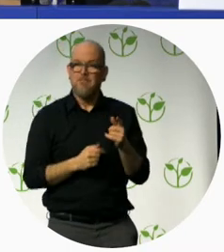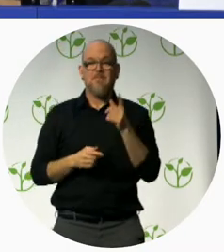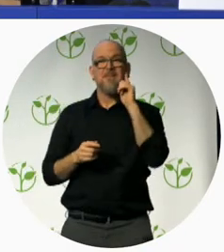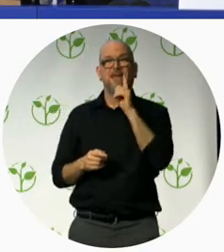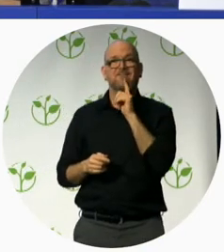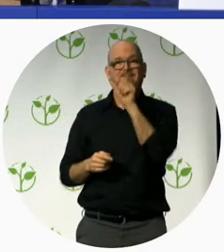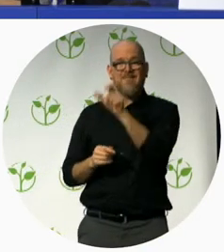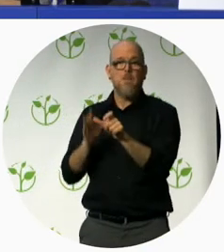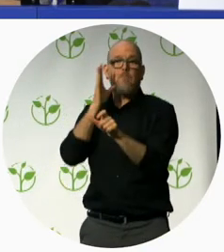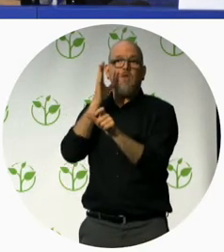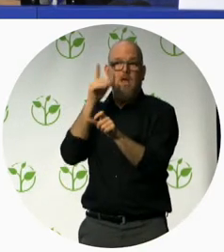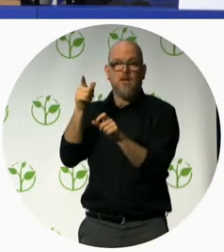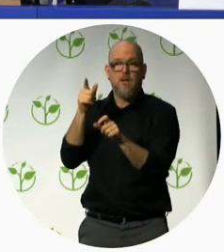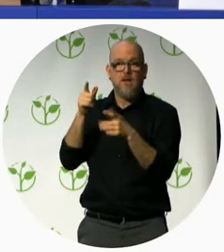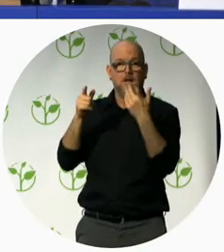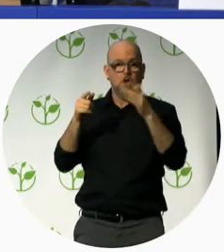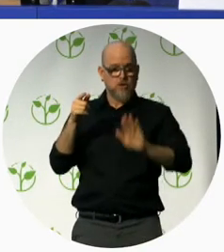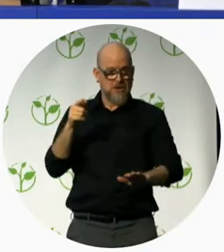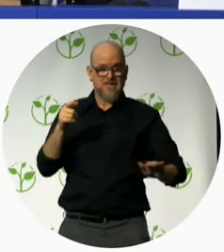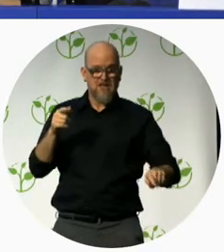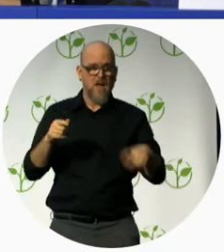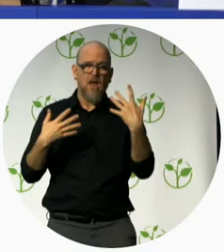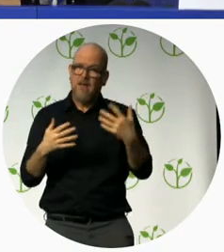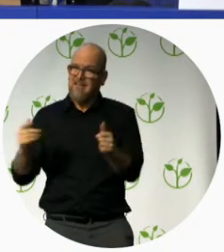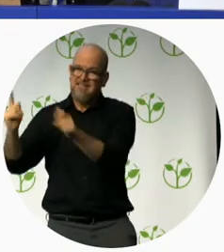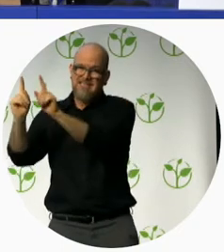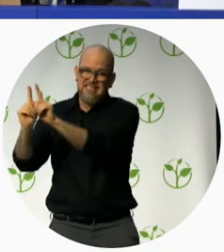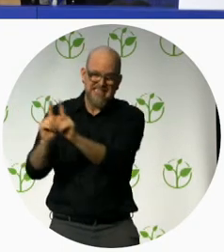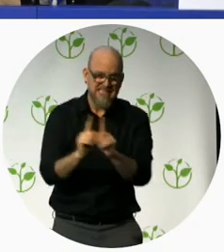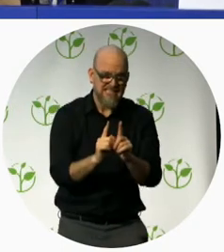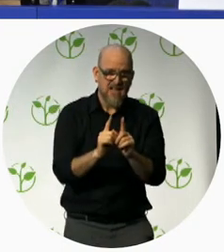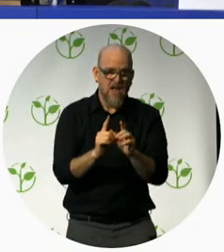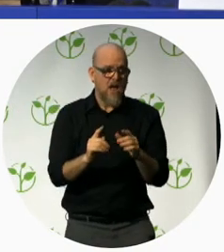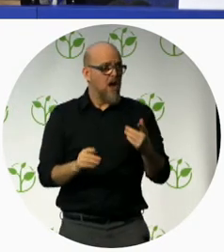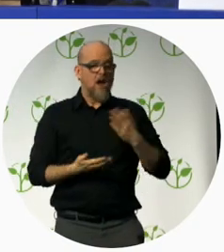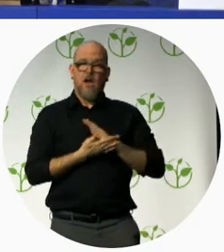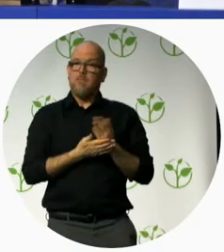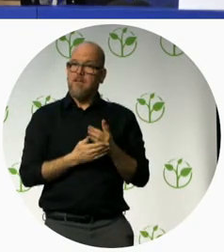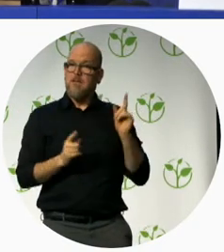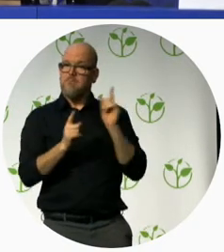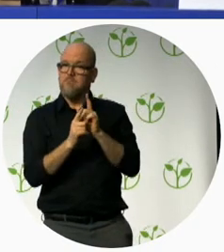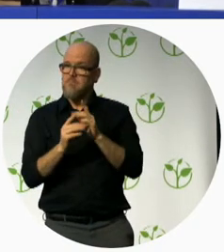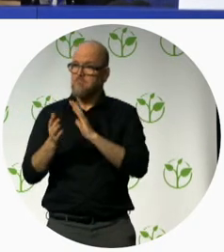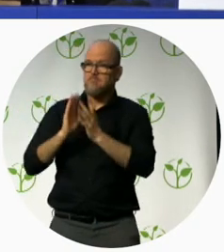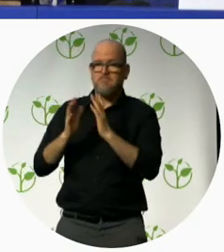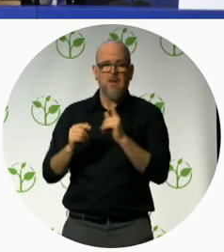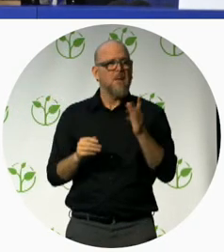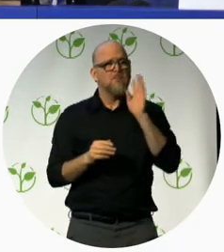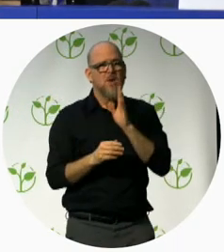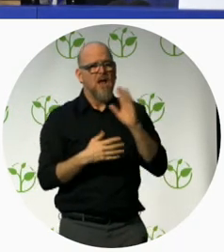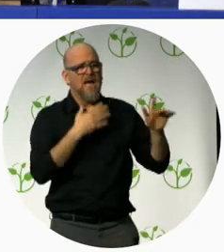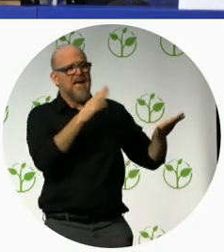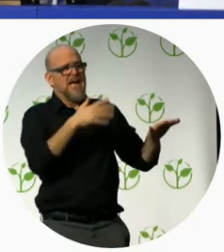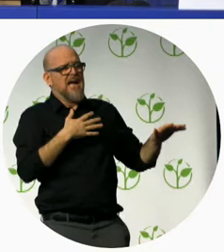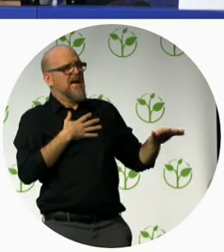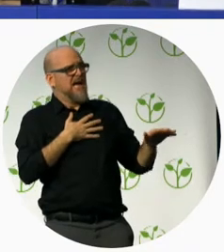the little child was feeling uneasy in the noisy MRI machine a noise that